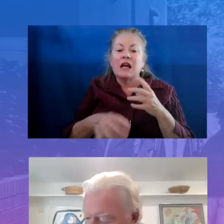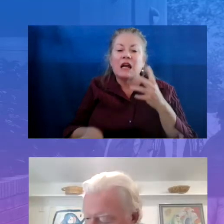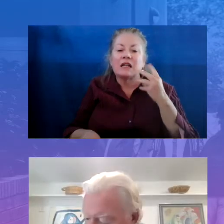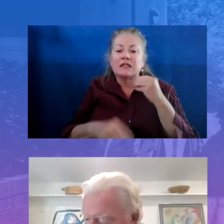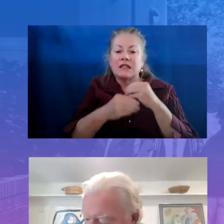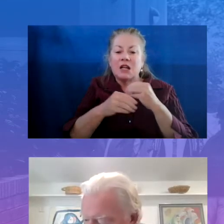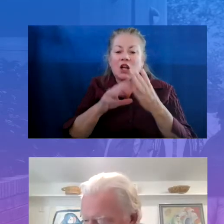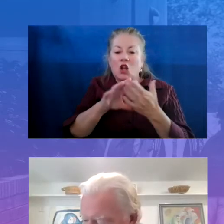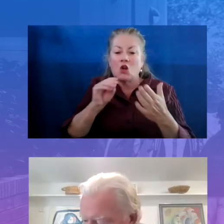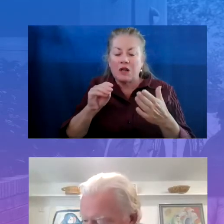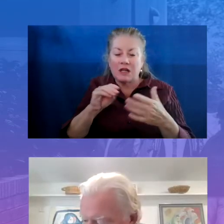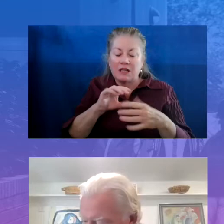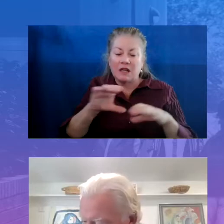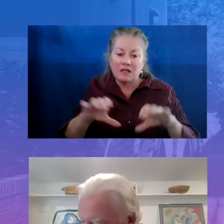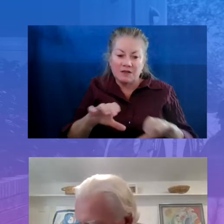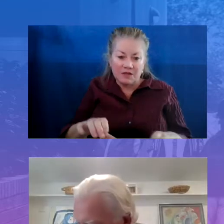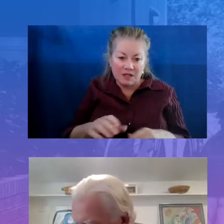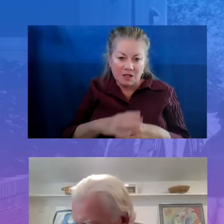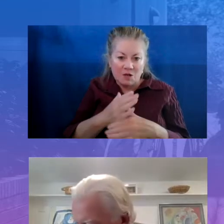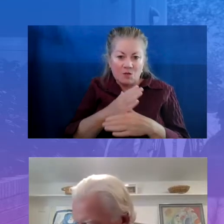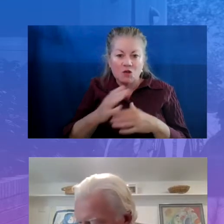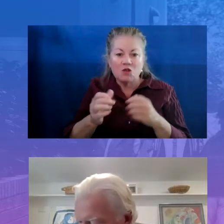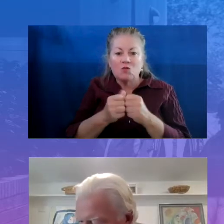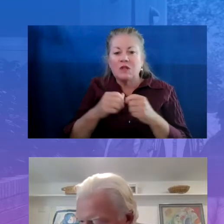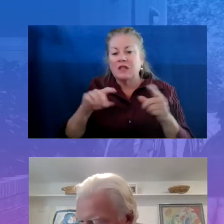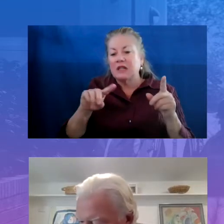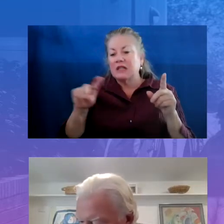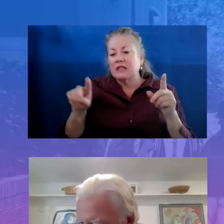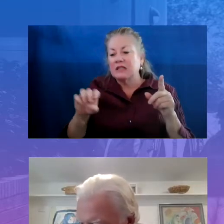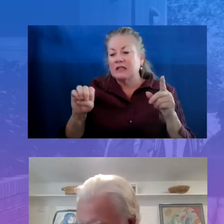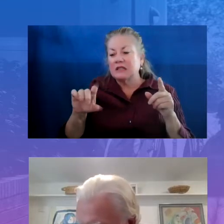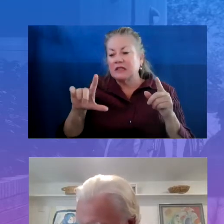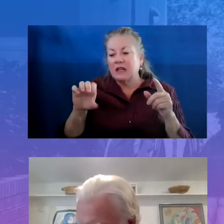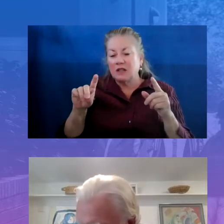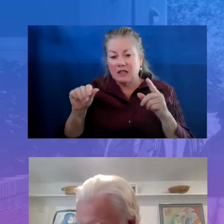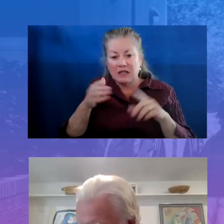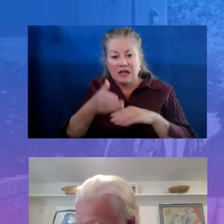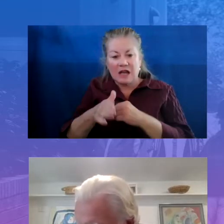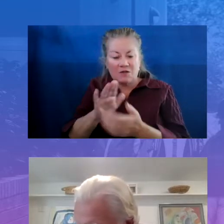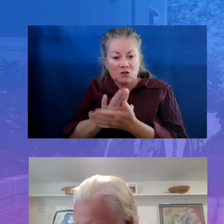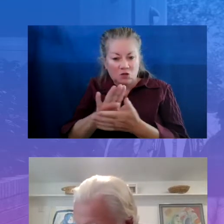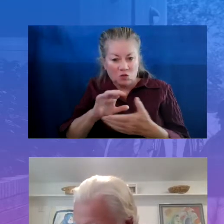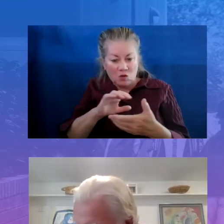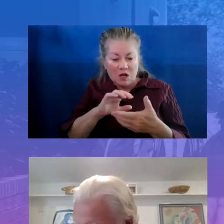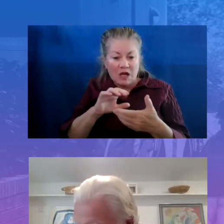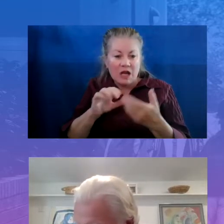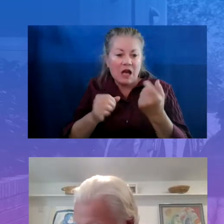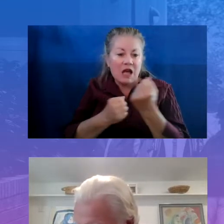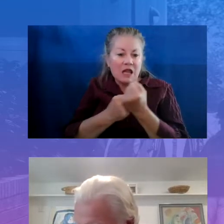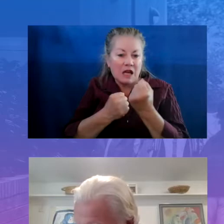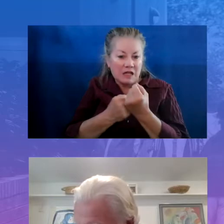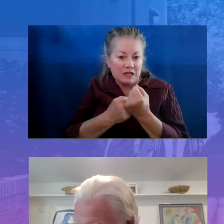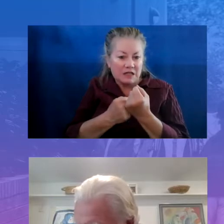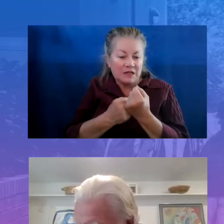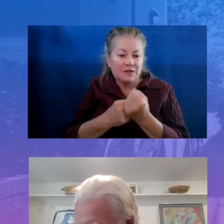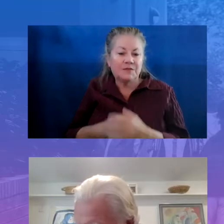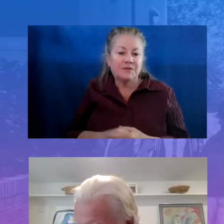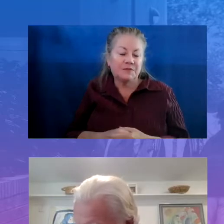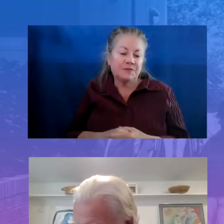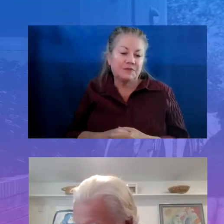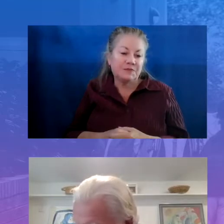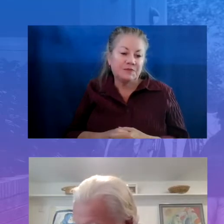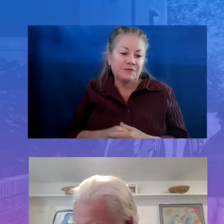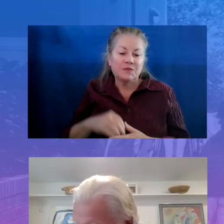Zelda and the South Carolina After-School Alliance, which Joyce will talk about further, further rather, is under that bucket